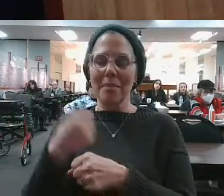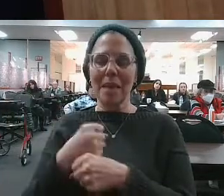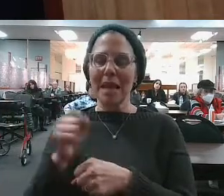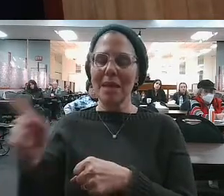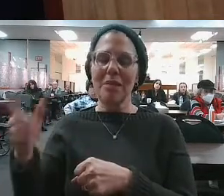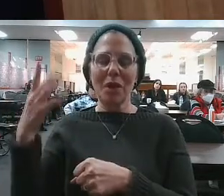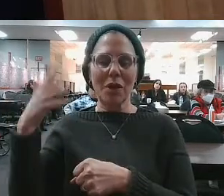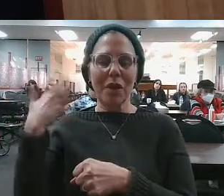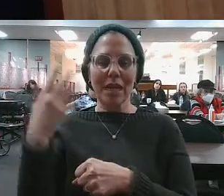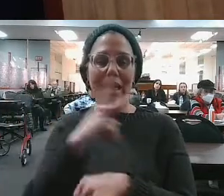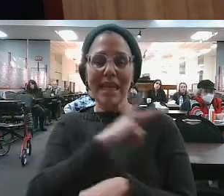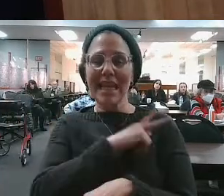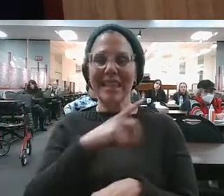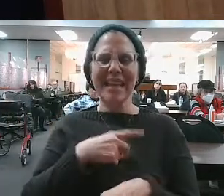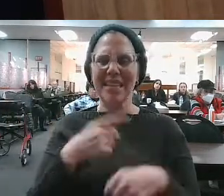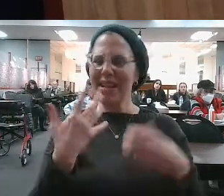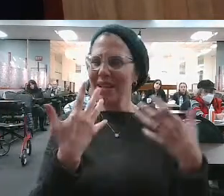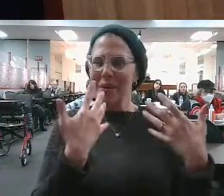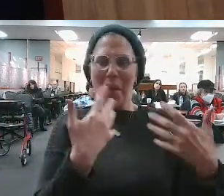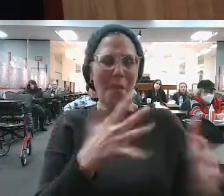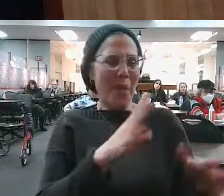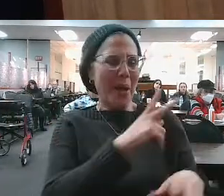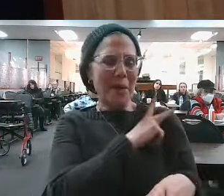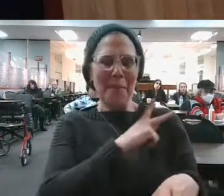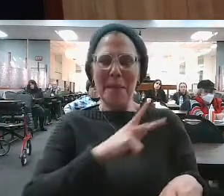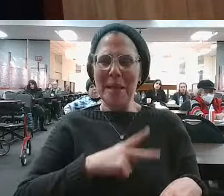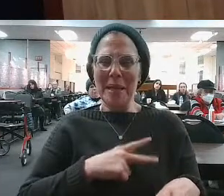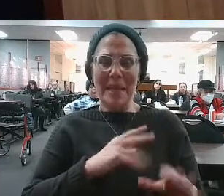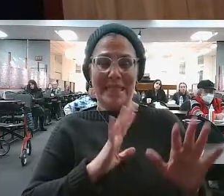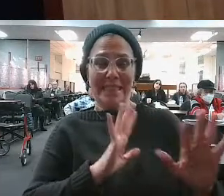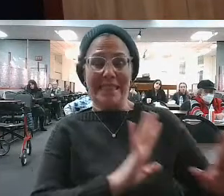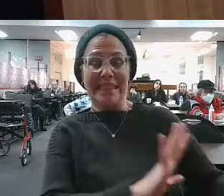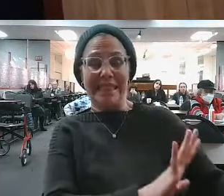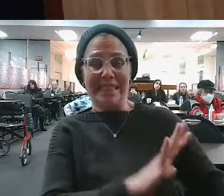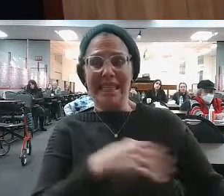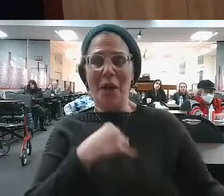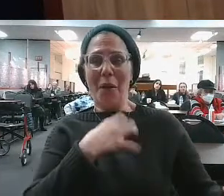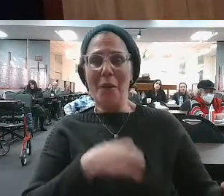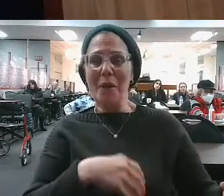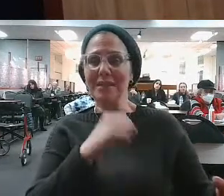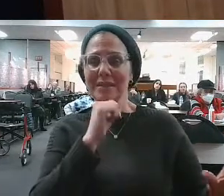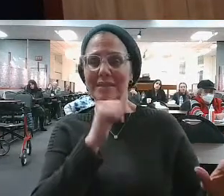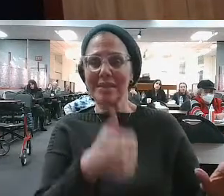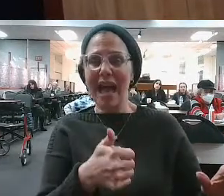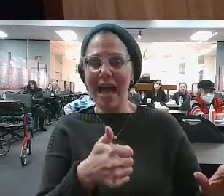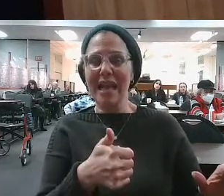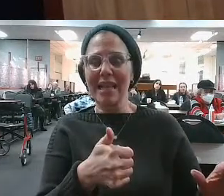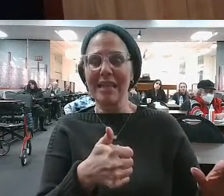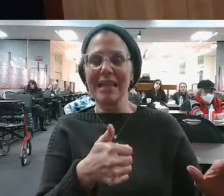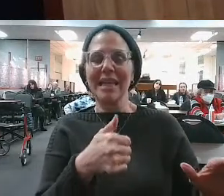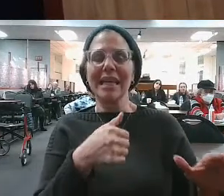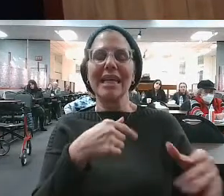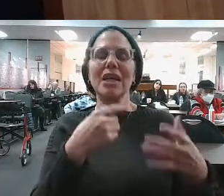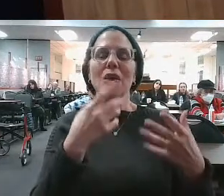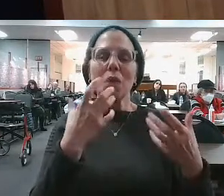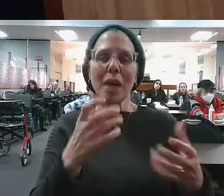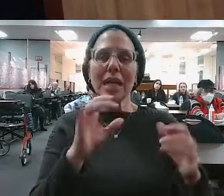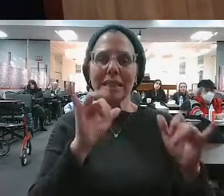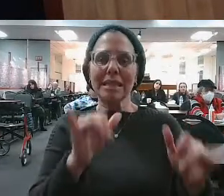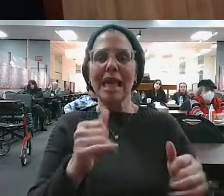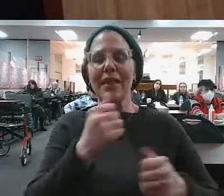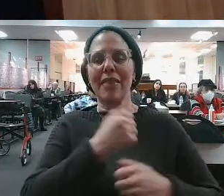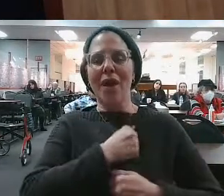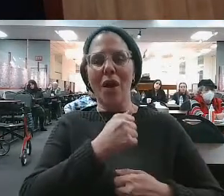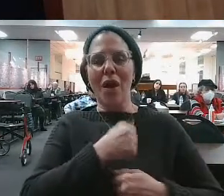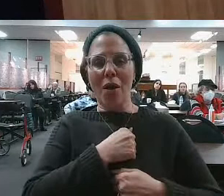has no interest in being king. Great. No interest in being king. He's happy to be a general in his father-in-law's army.